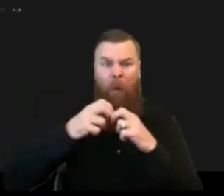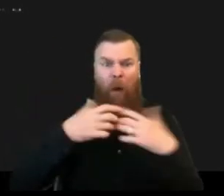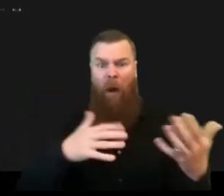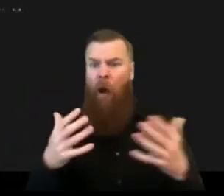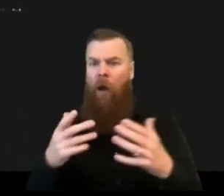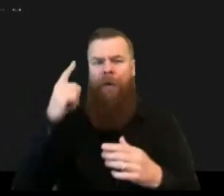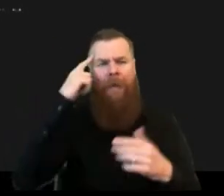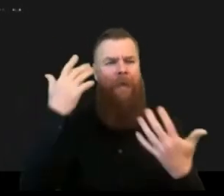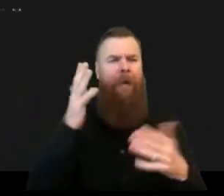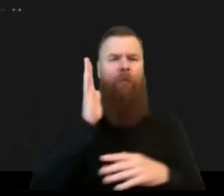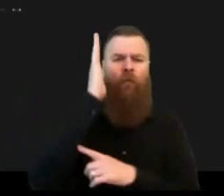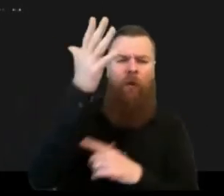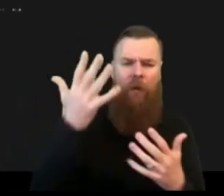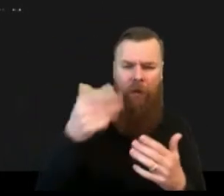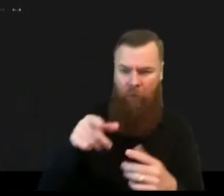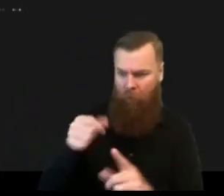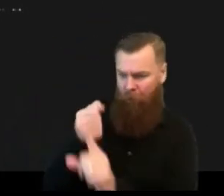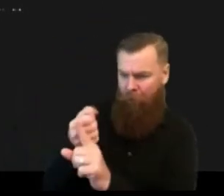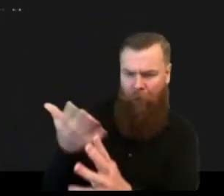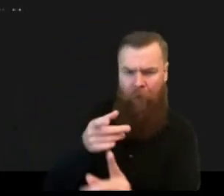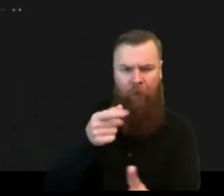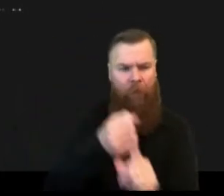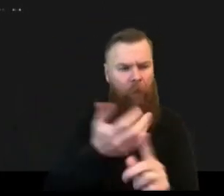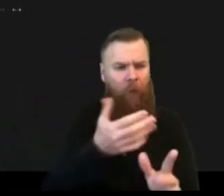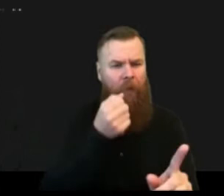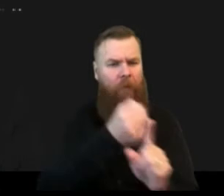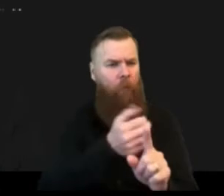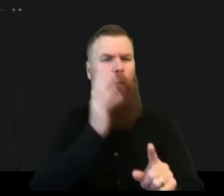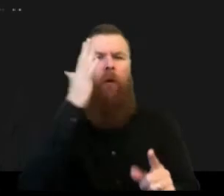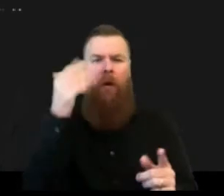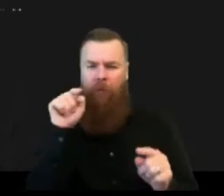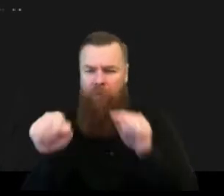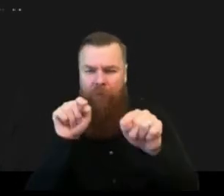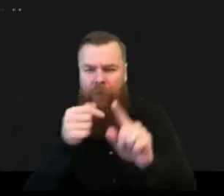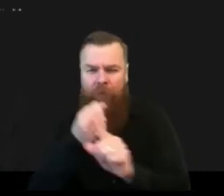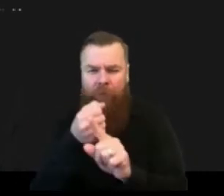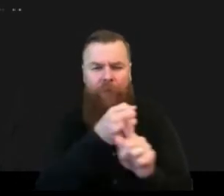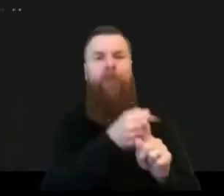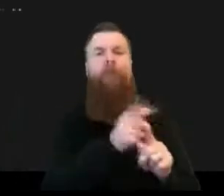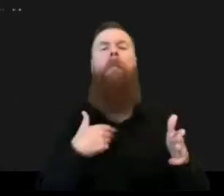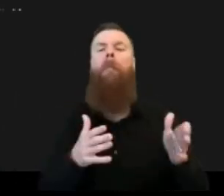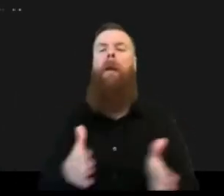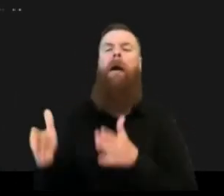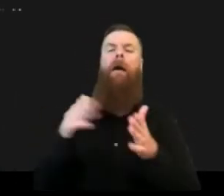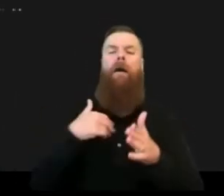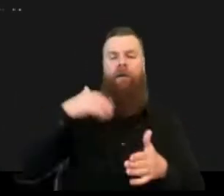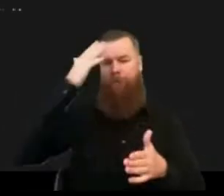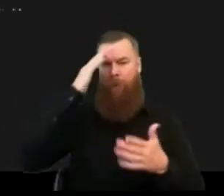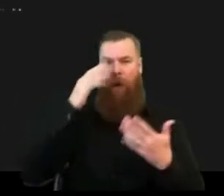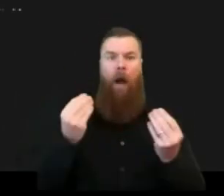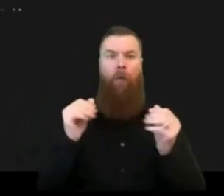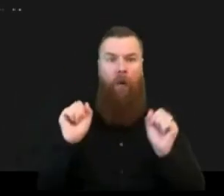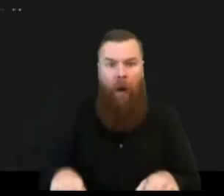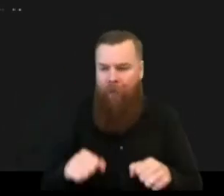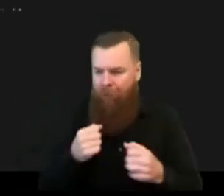you can see uh different uh layers of information of population uh rivers